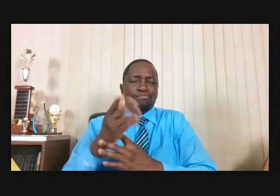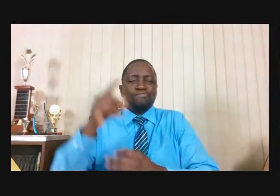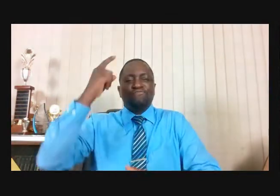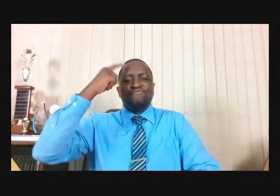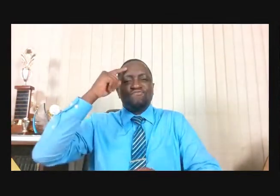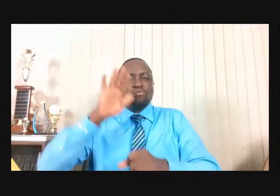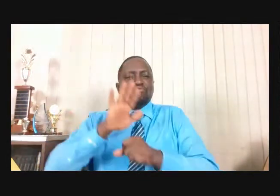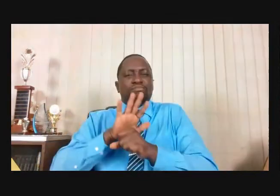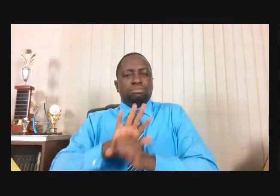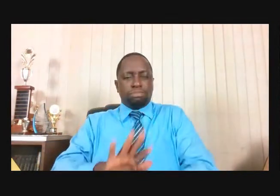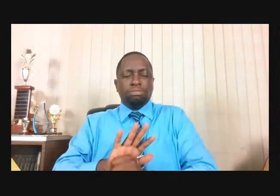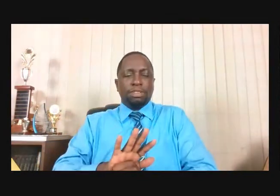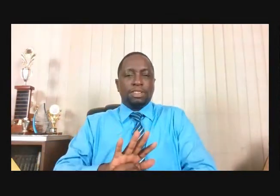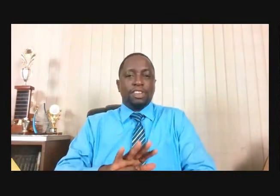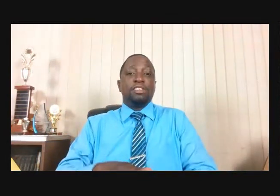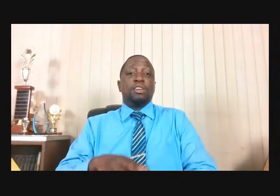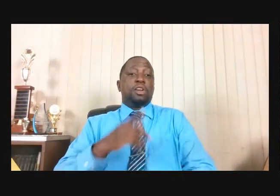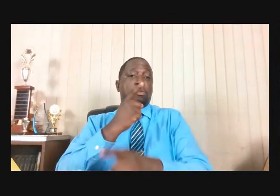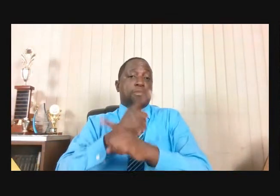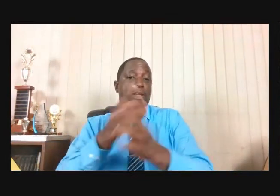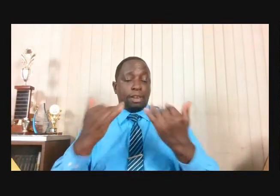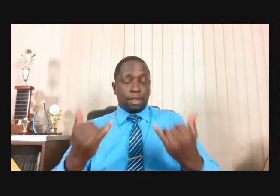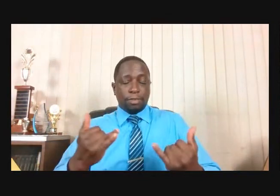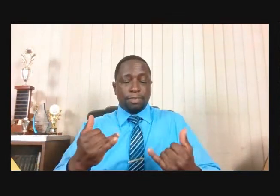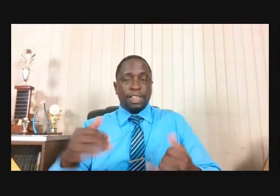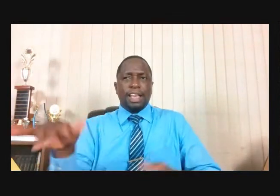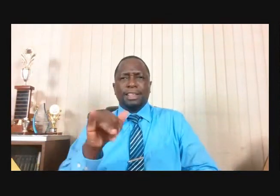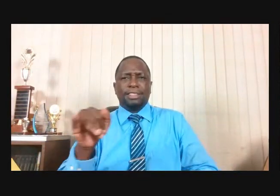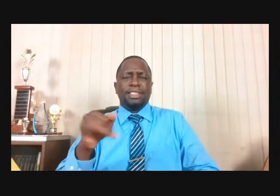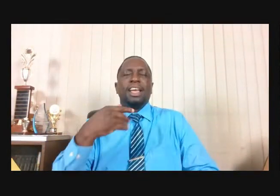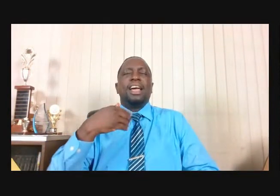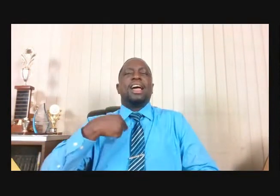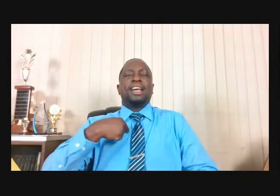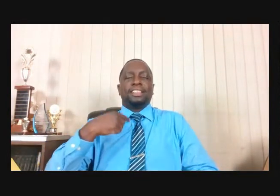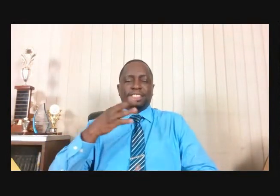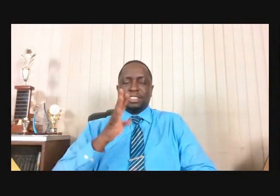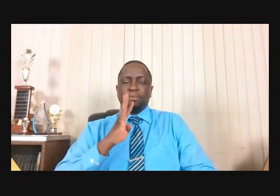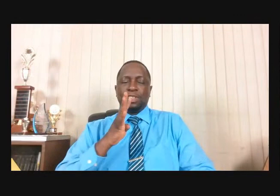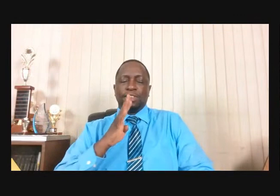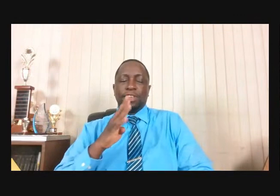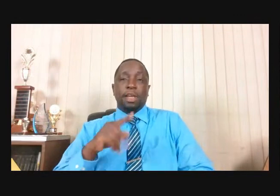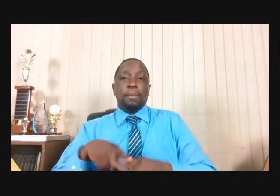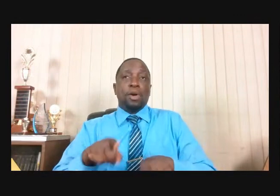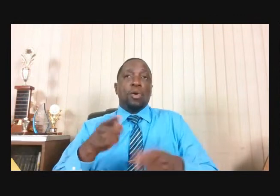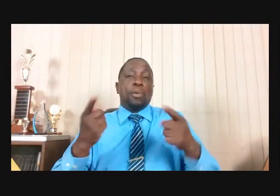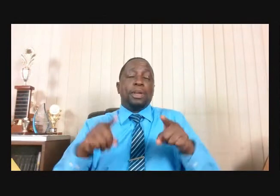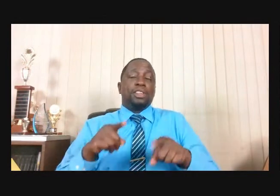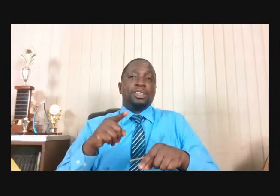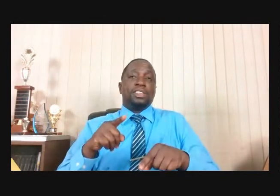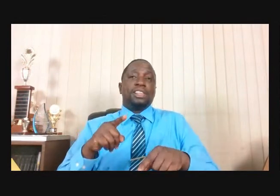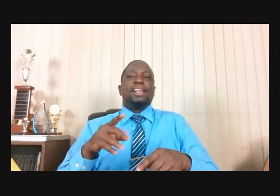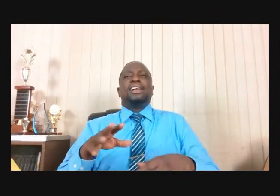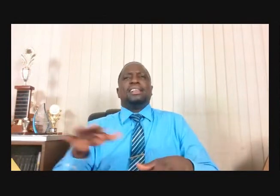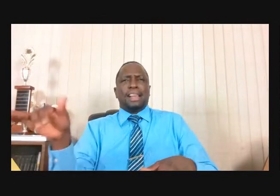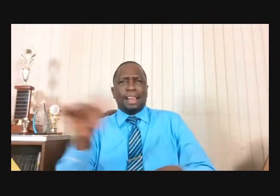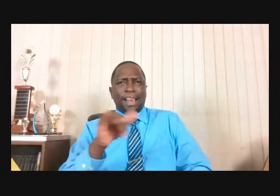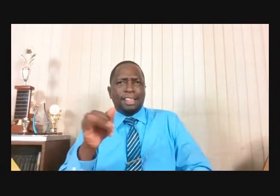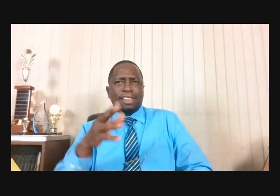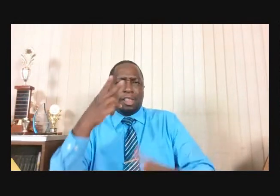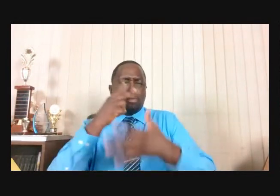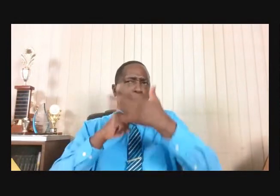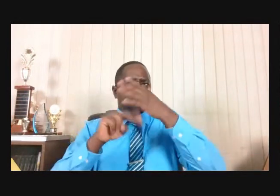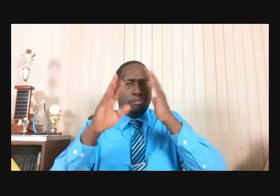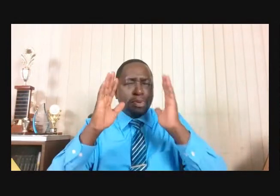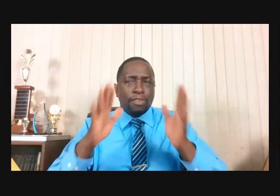right now as I speak. But when like Elijah, when